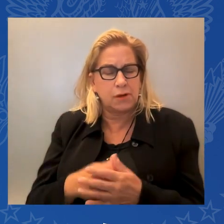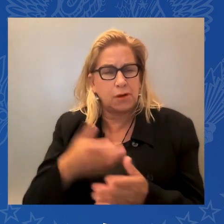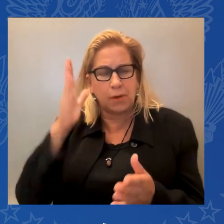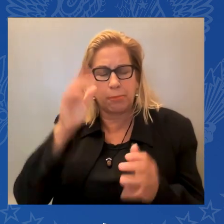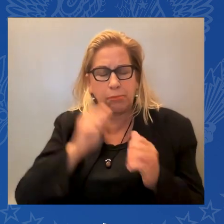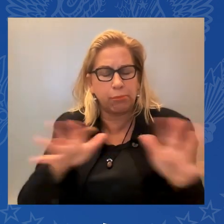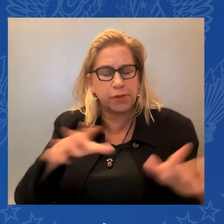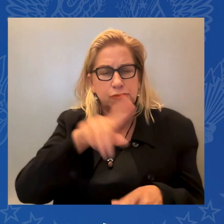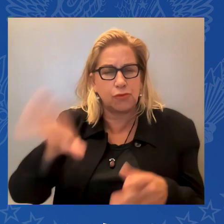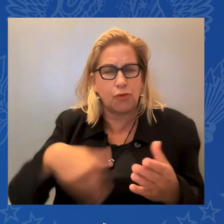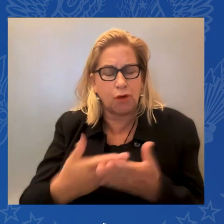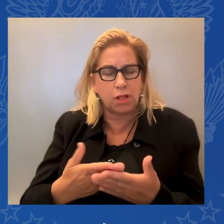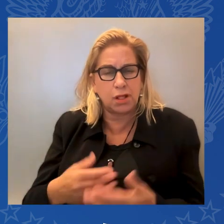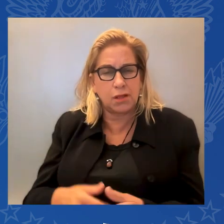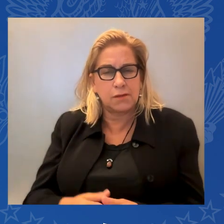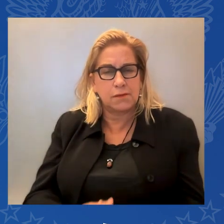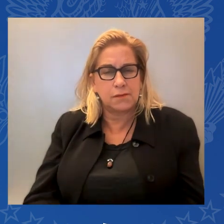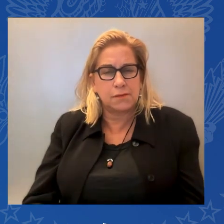Thanks.